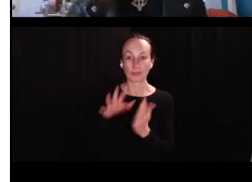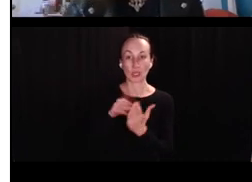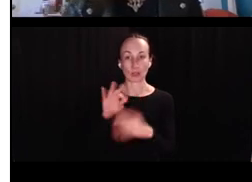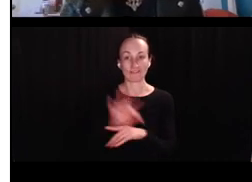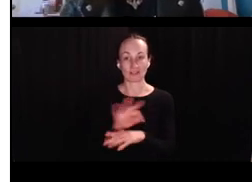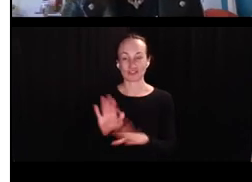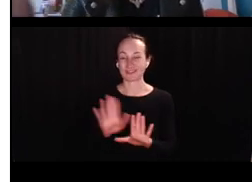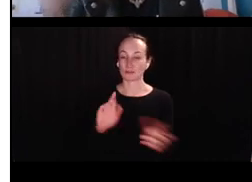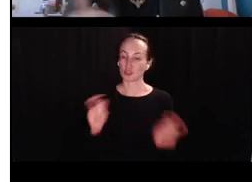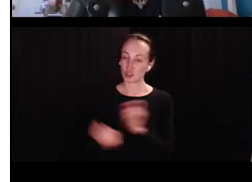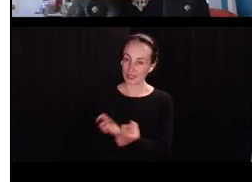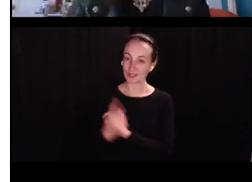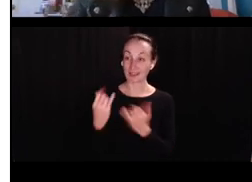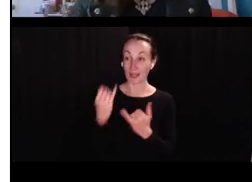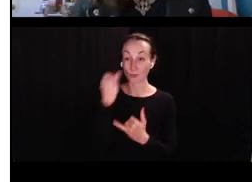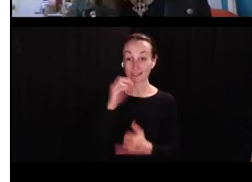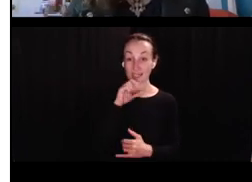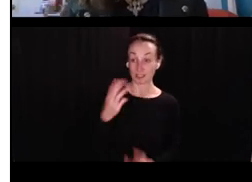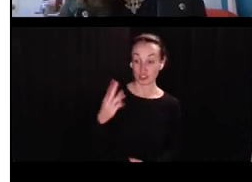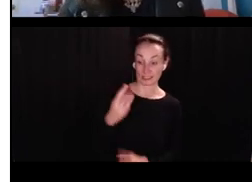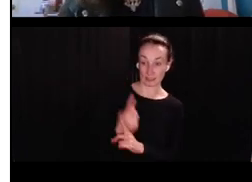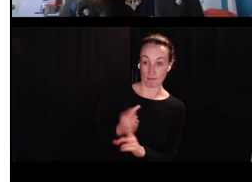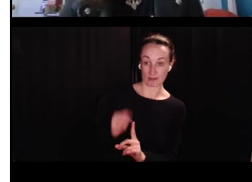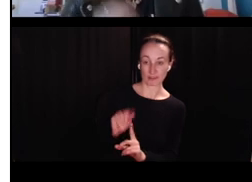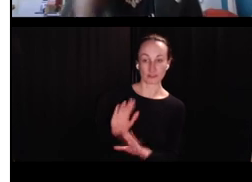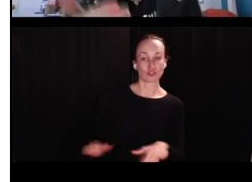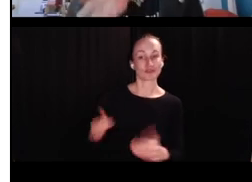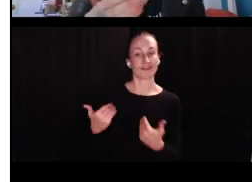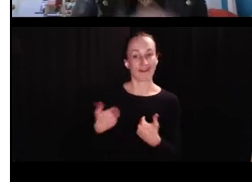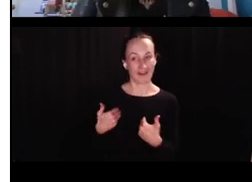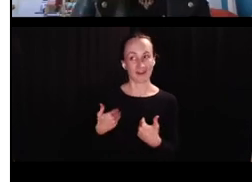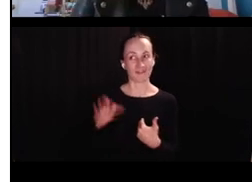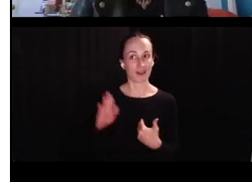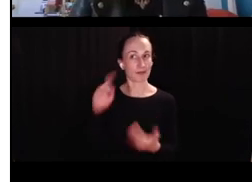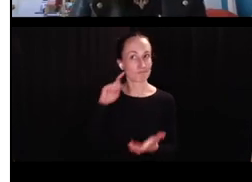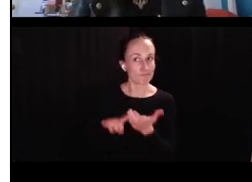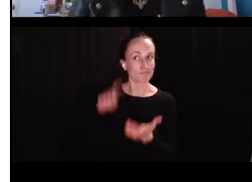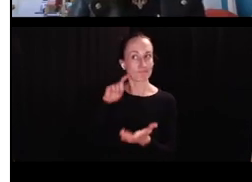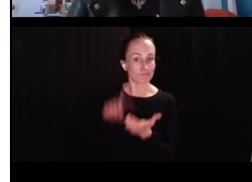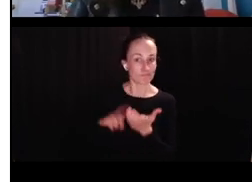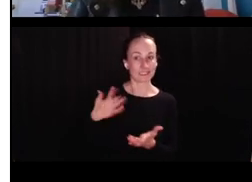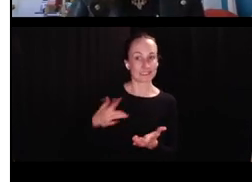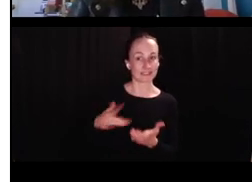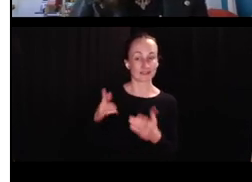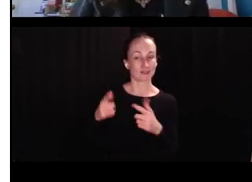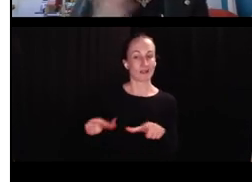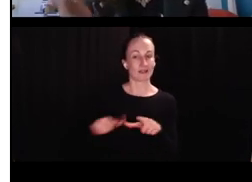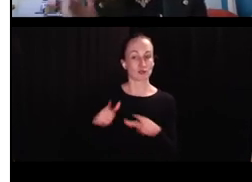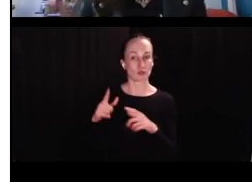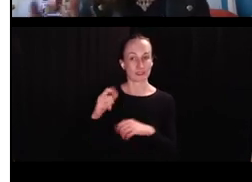learning function. I think we need to change the narrative. Um, is now we see that at 16 months that children